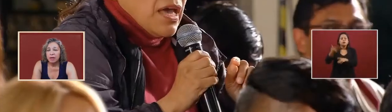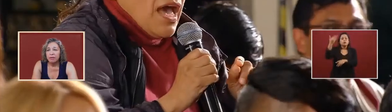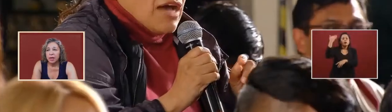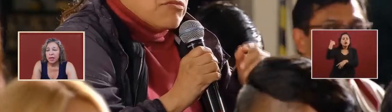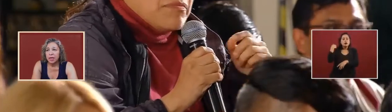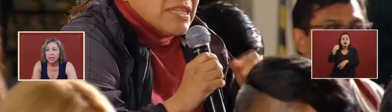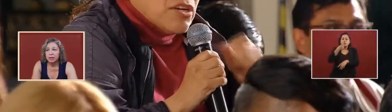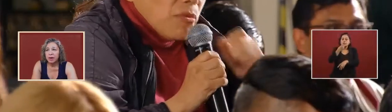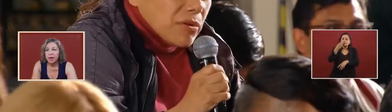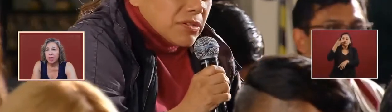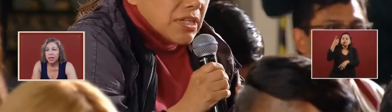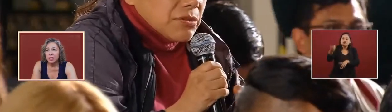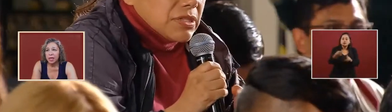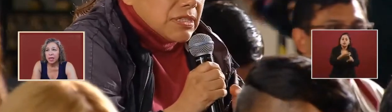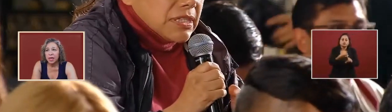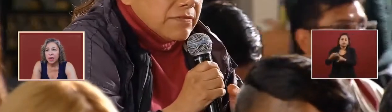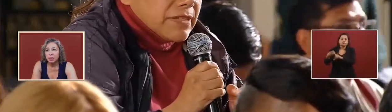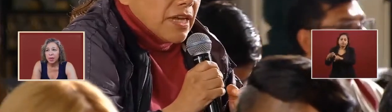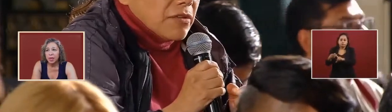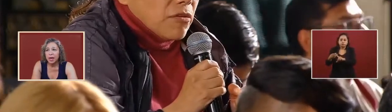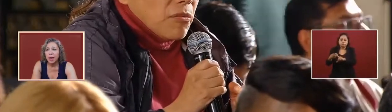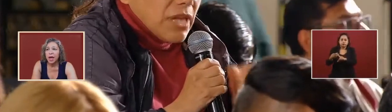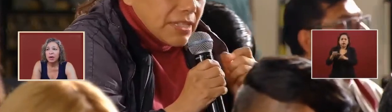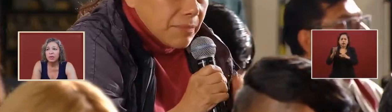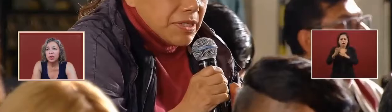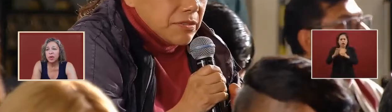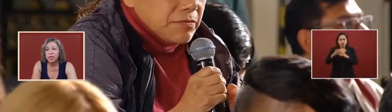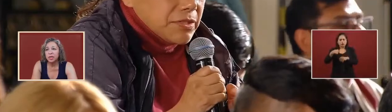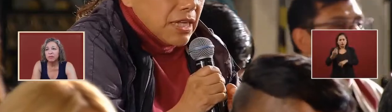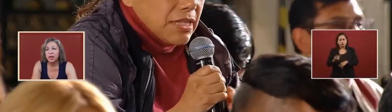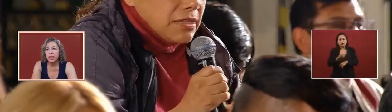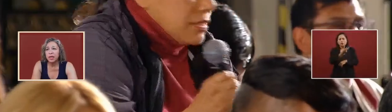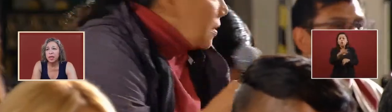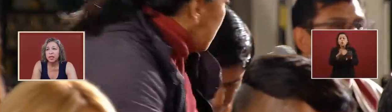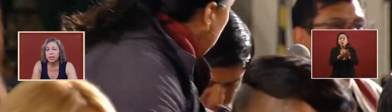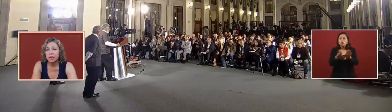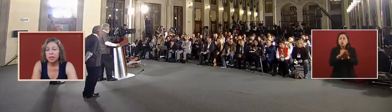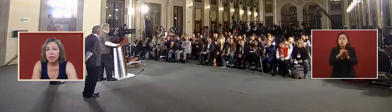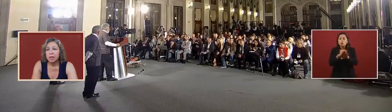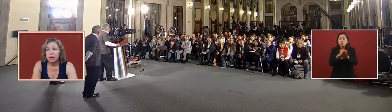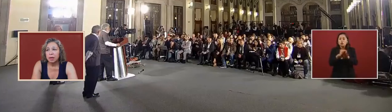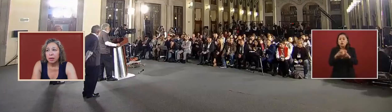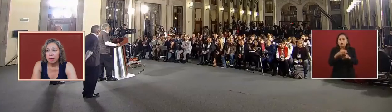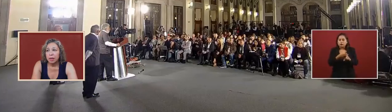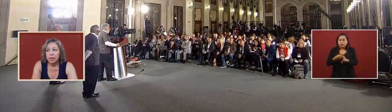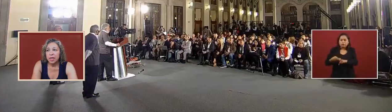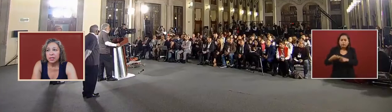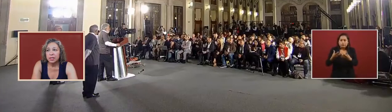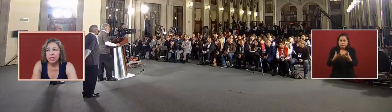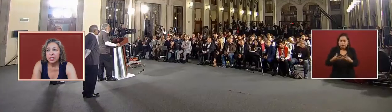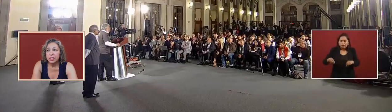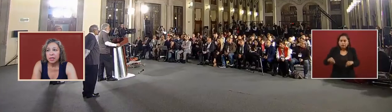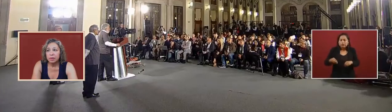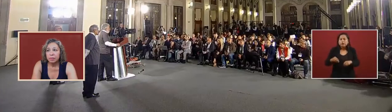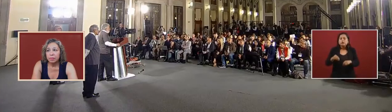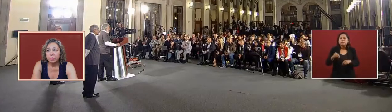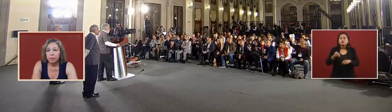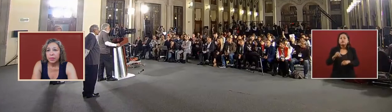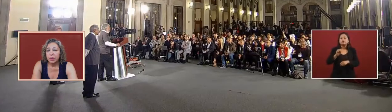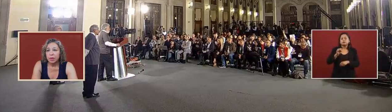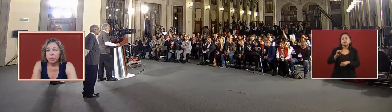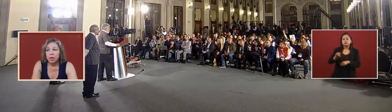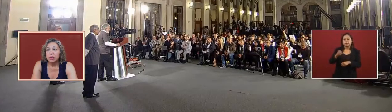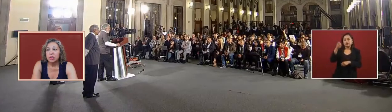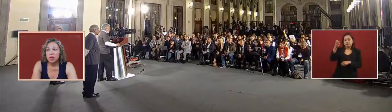they've classified it as a kidnapping and how have you identified it as a uh yes they said yes